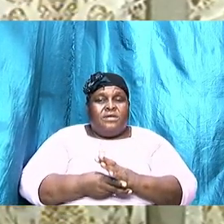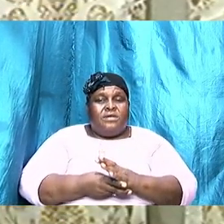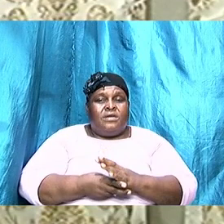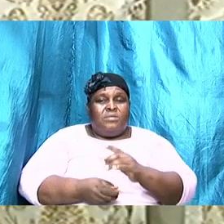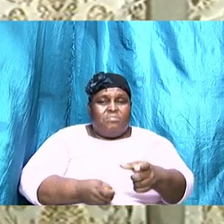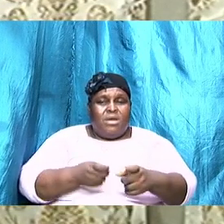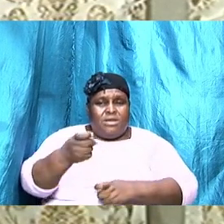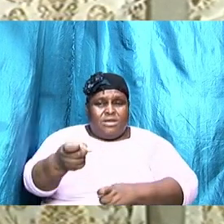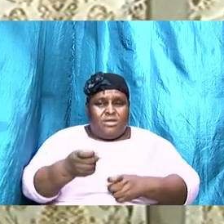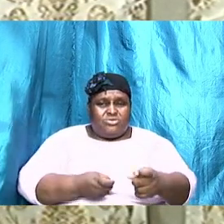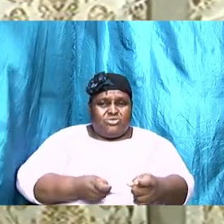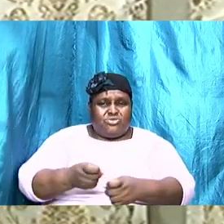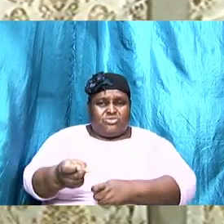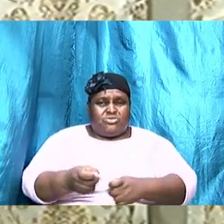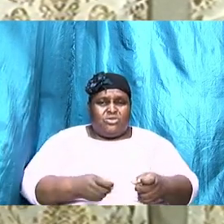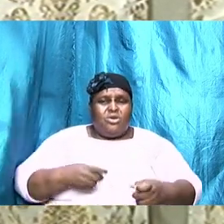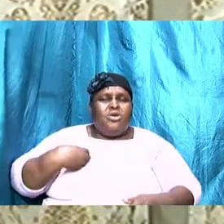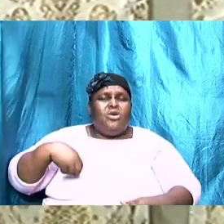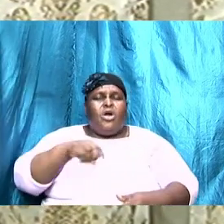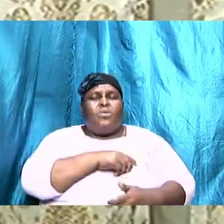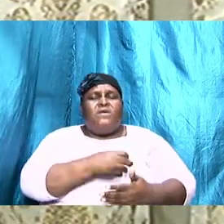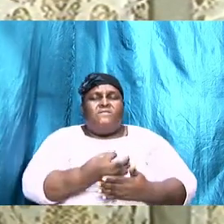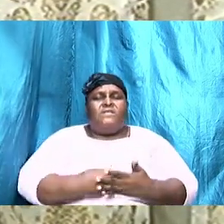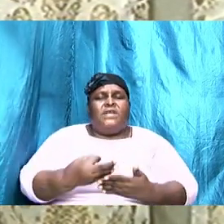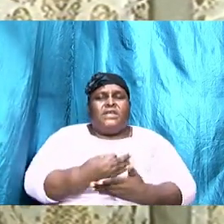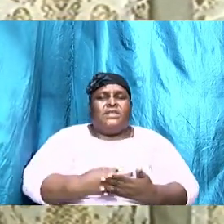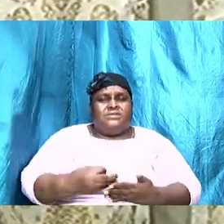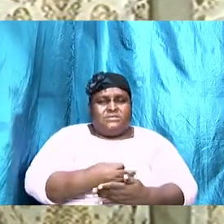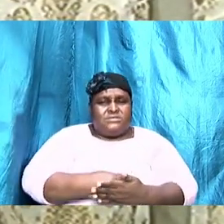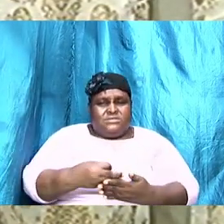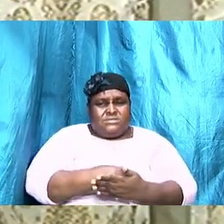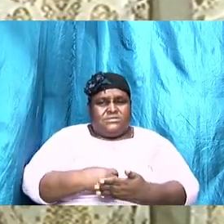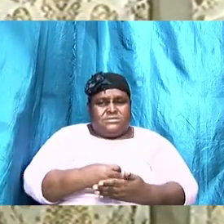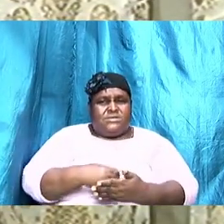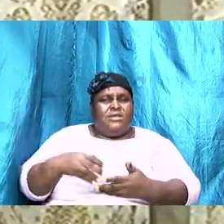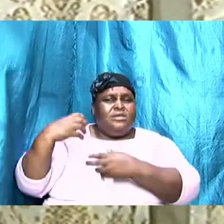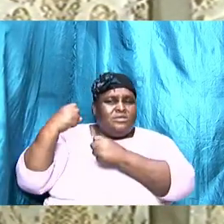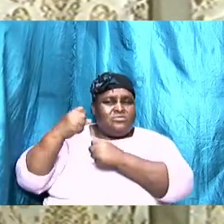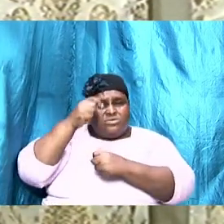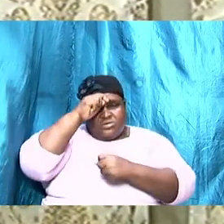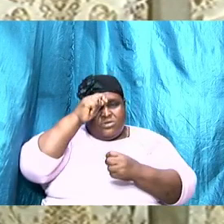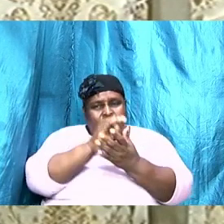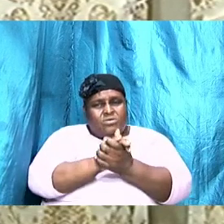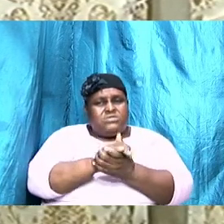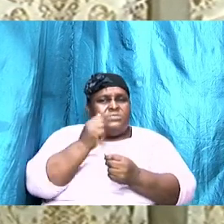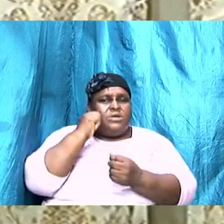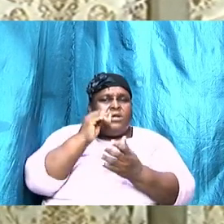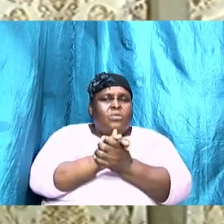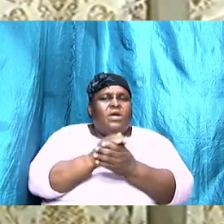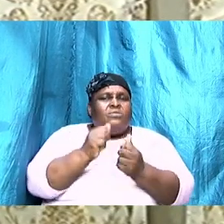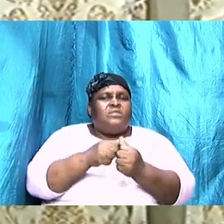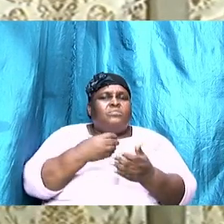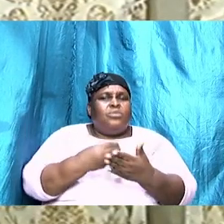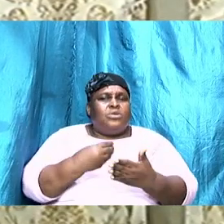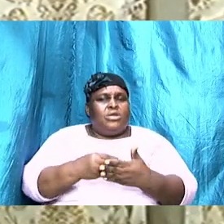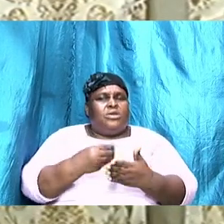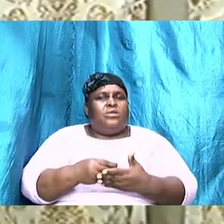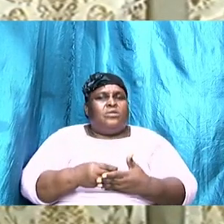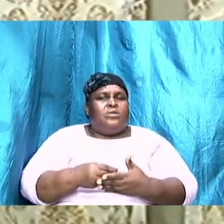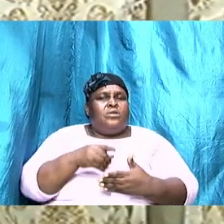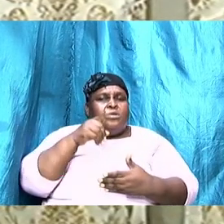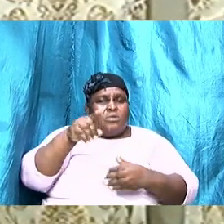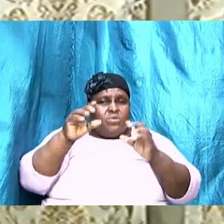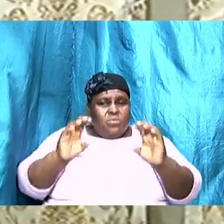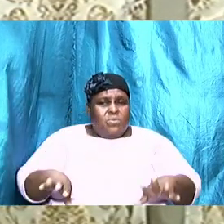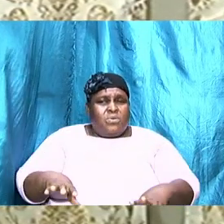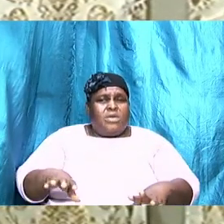we are together and if you can trust your husband or your wife with your money you can trust them with your life we need to break down the walls